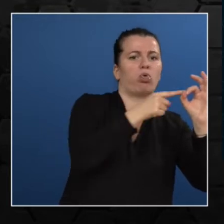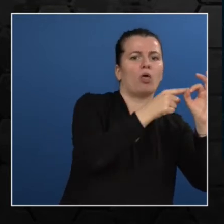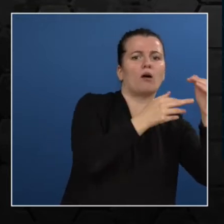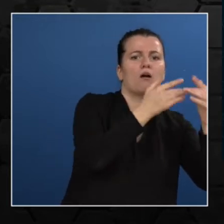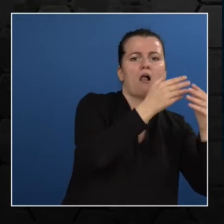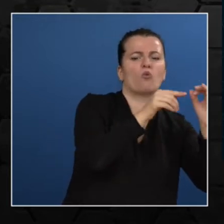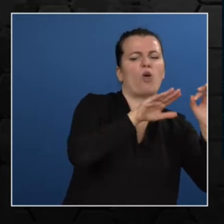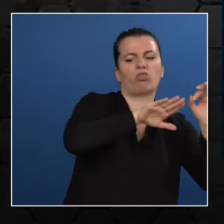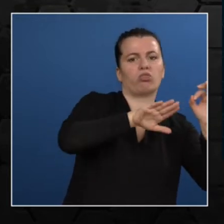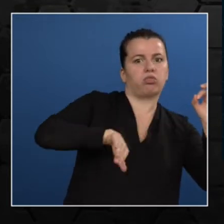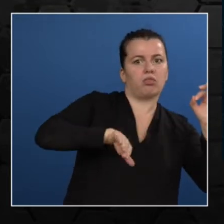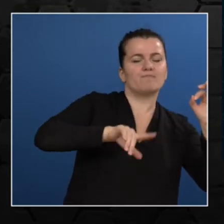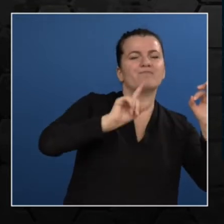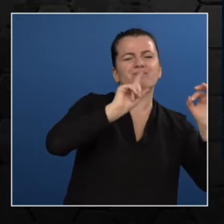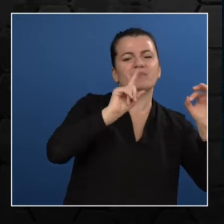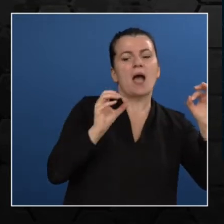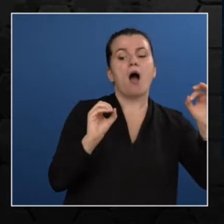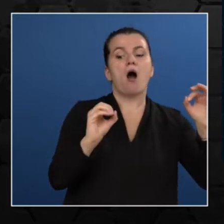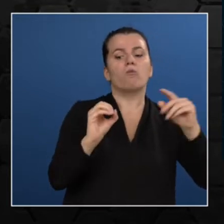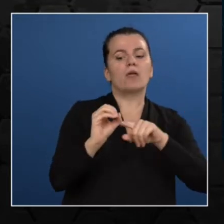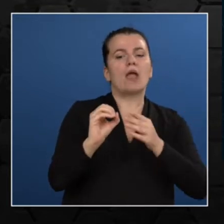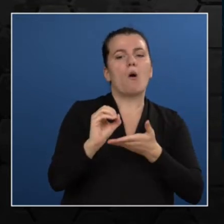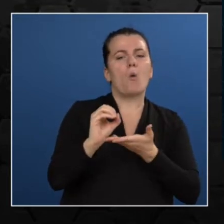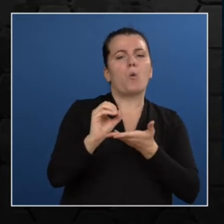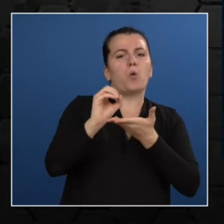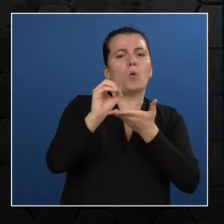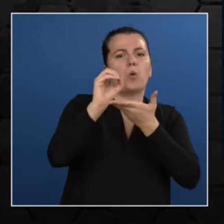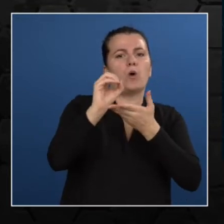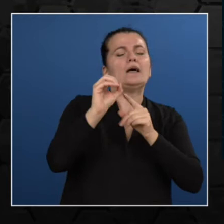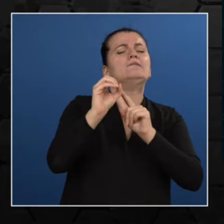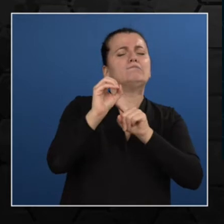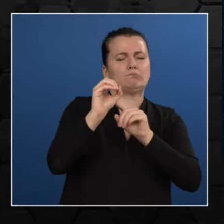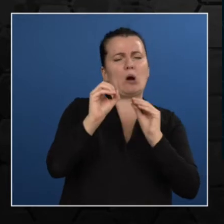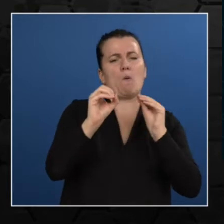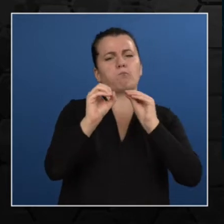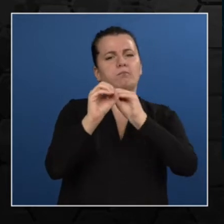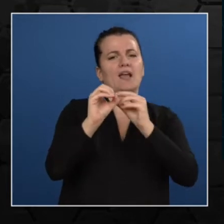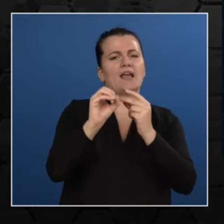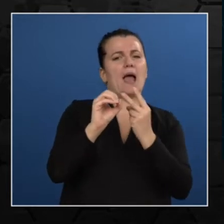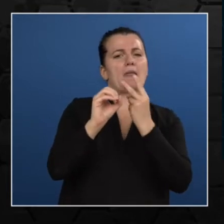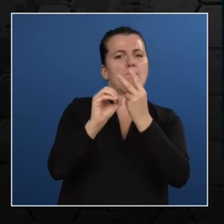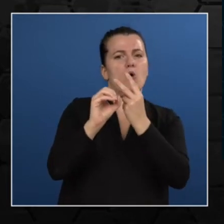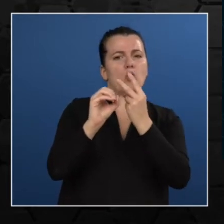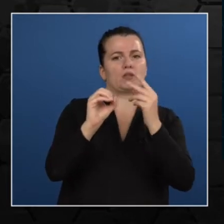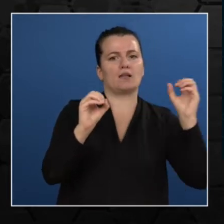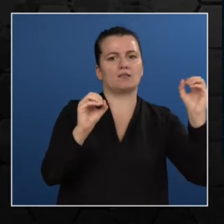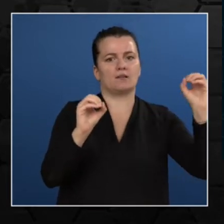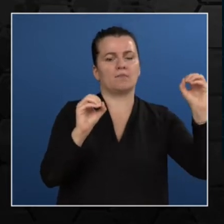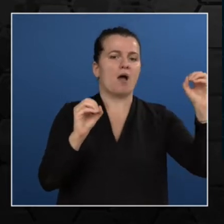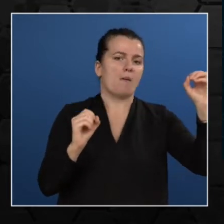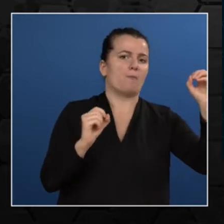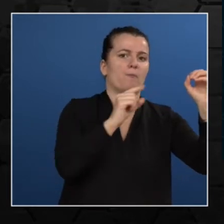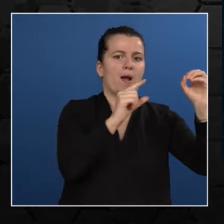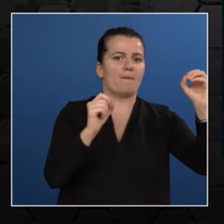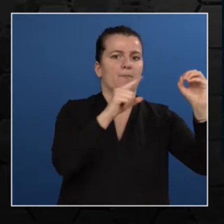one example that I can give you is to think about a student that has to be promoted to next grade.